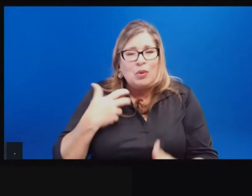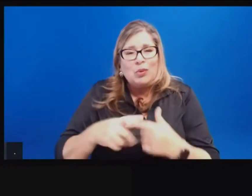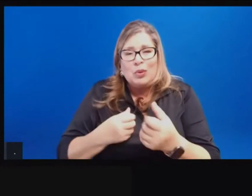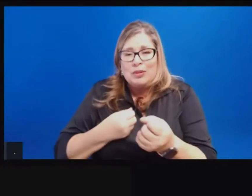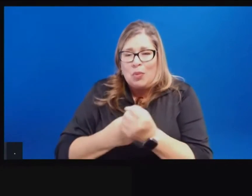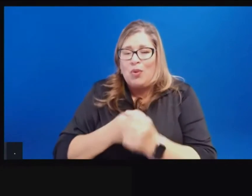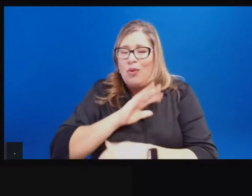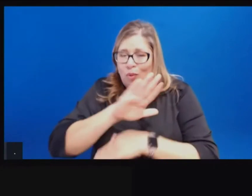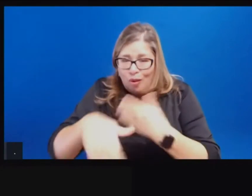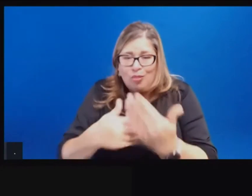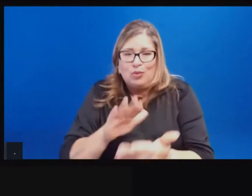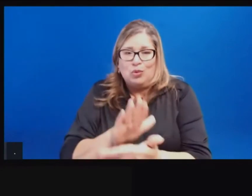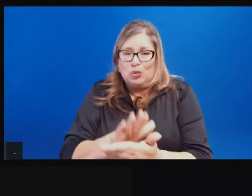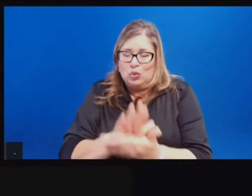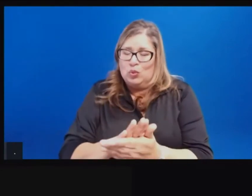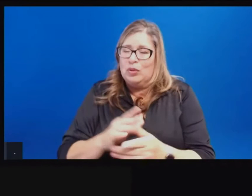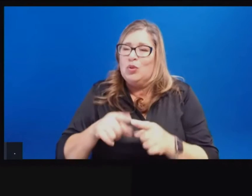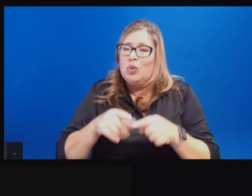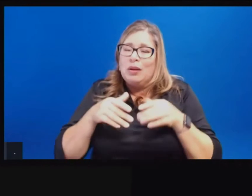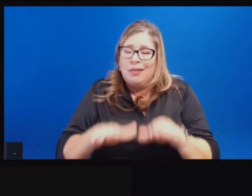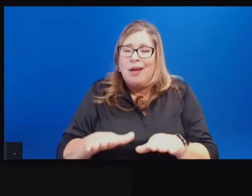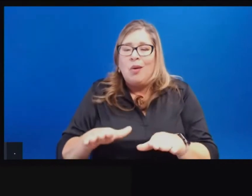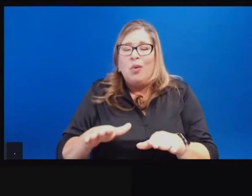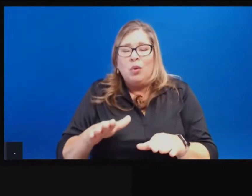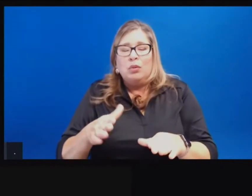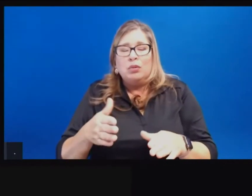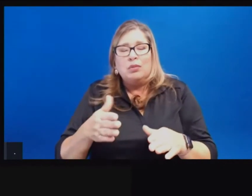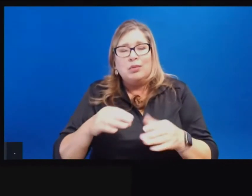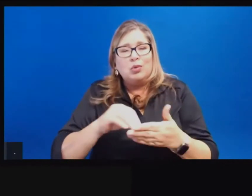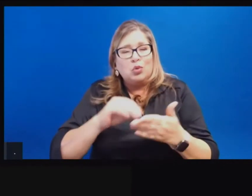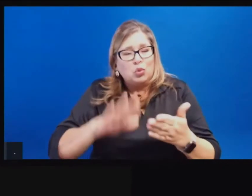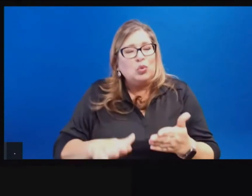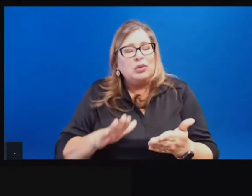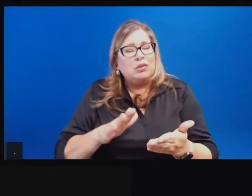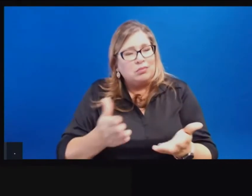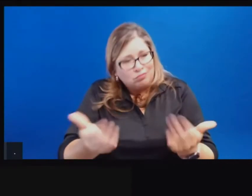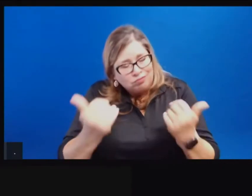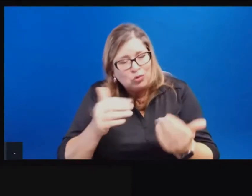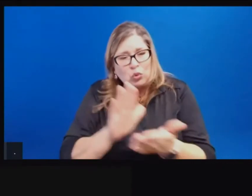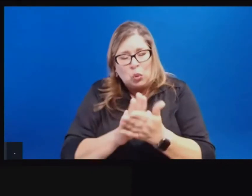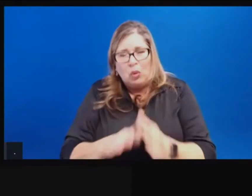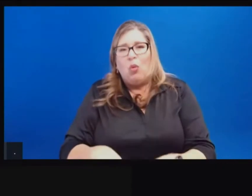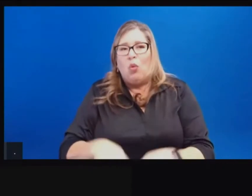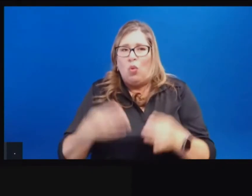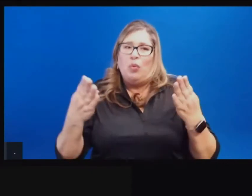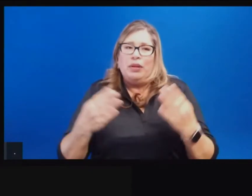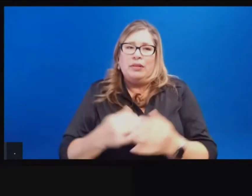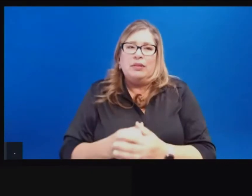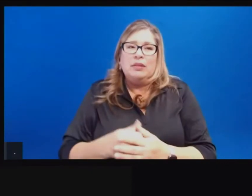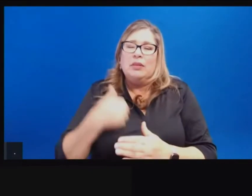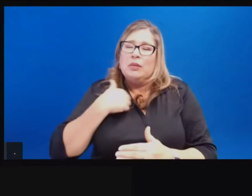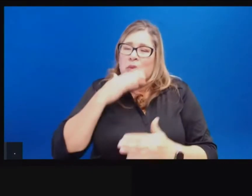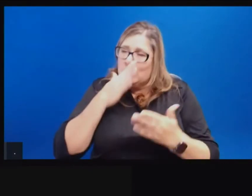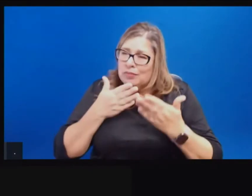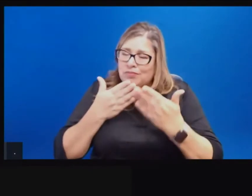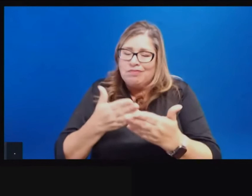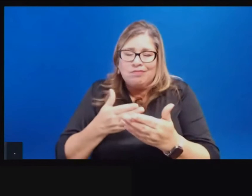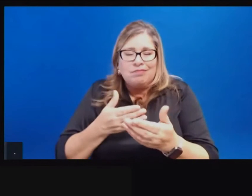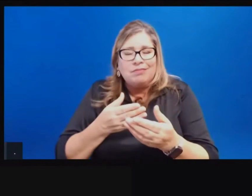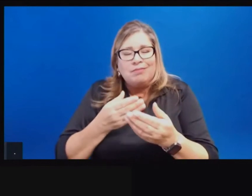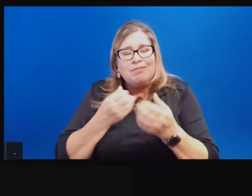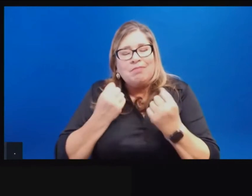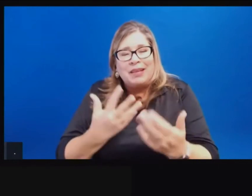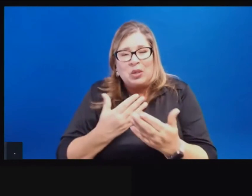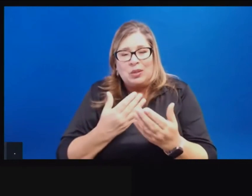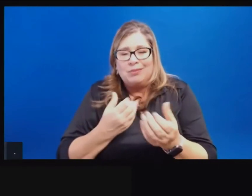plans to bring students back to in-person education, uh, providing, uh, a significant amount of resources in the last many